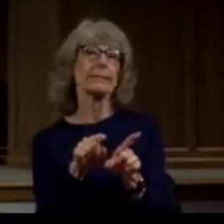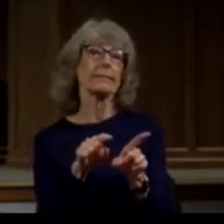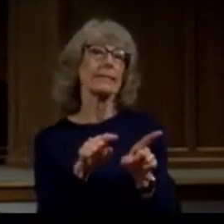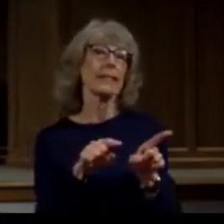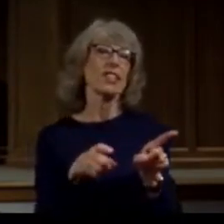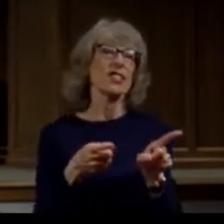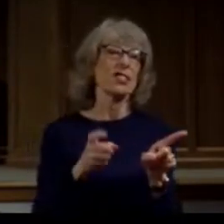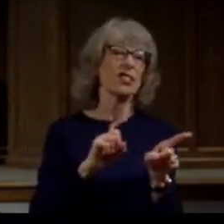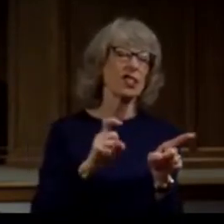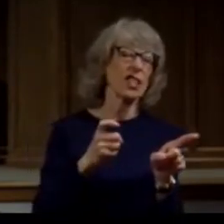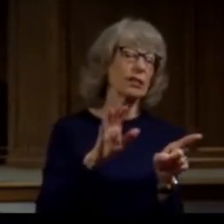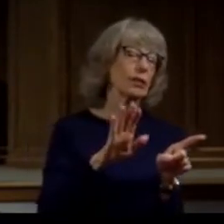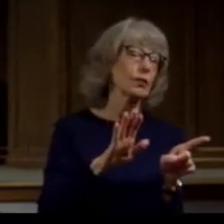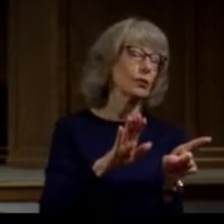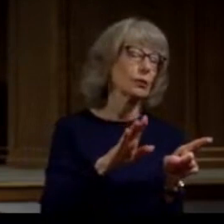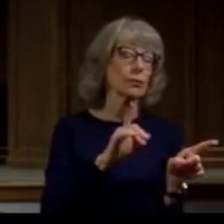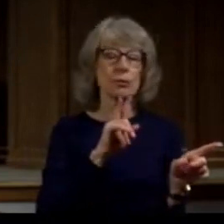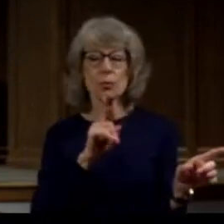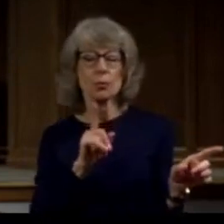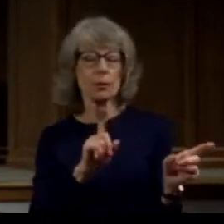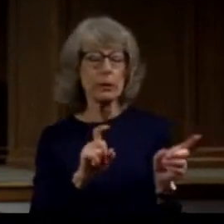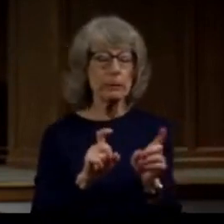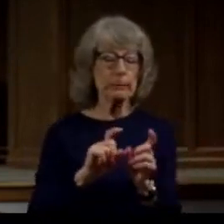about worship style issues